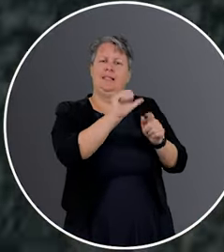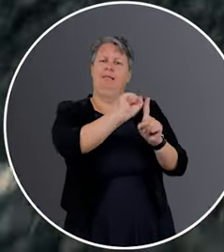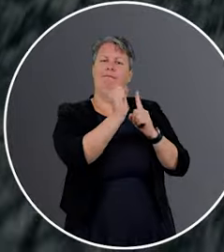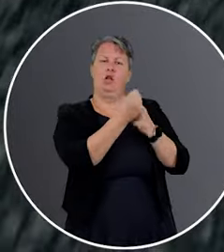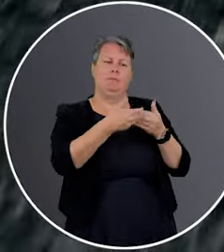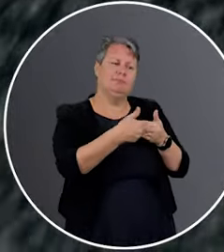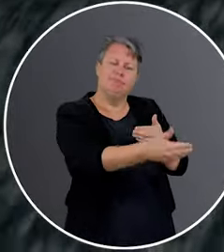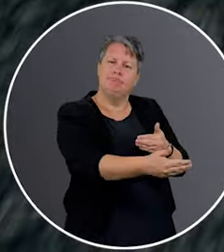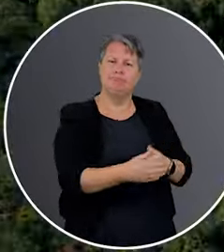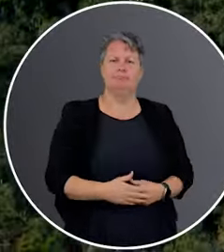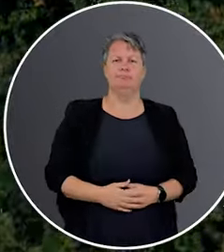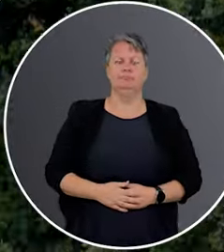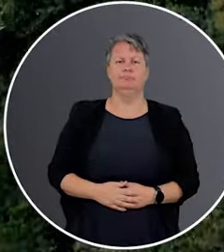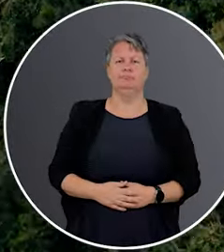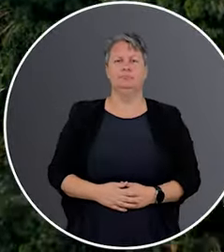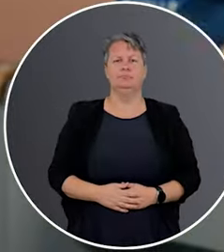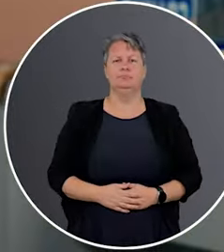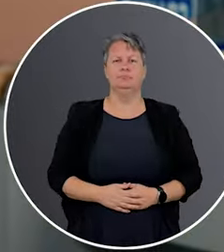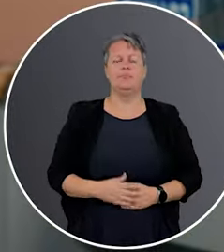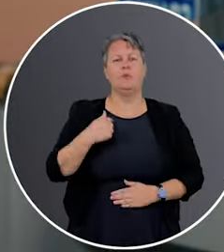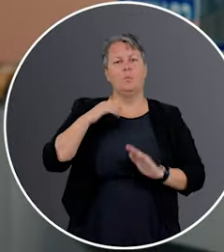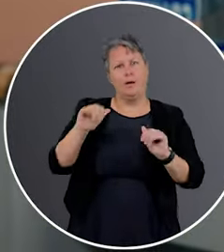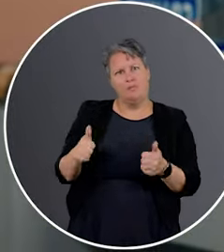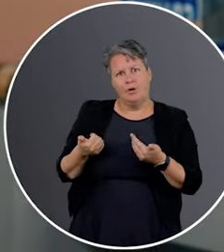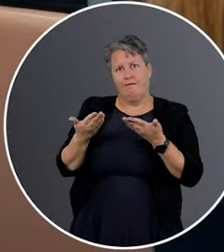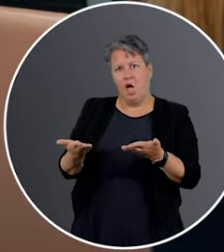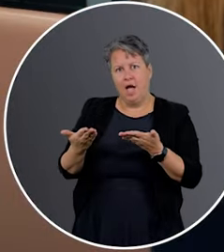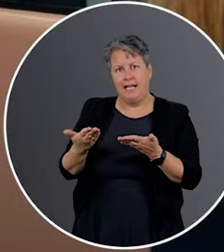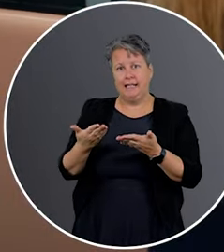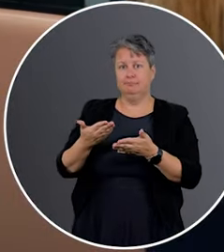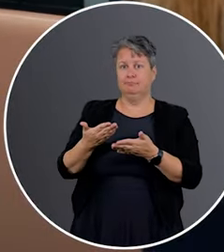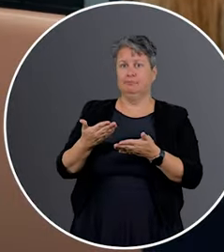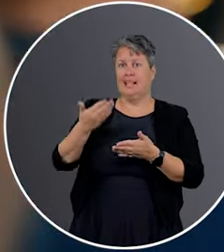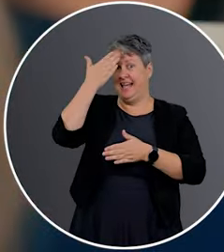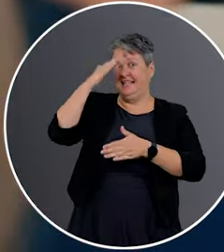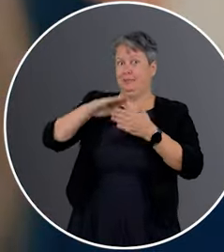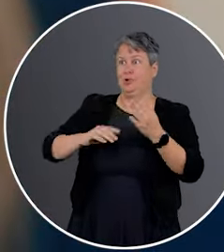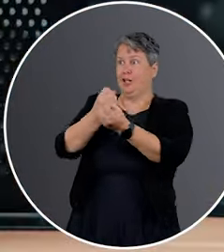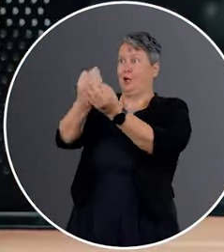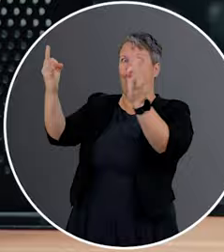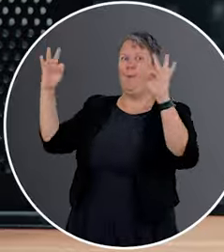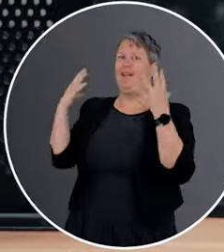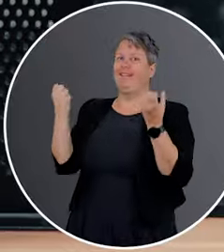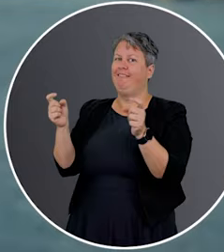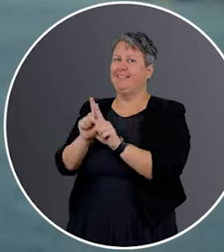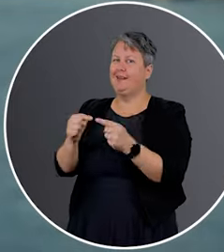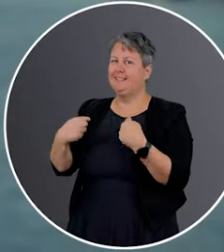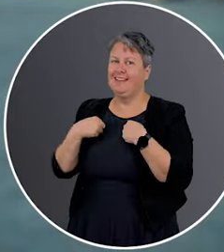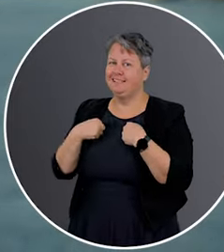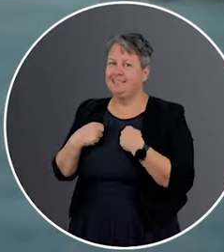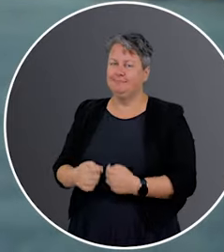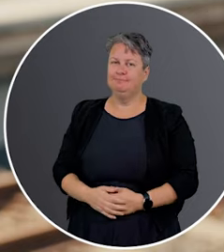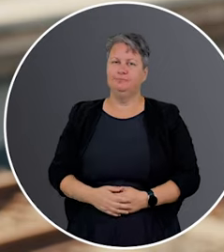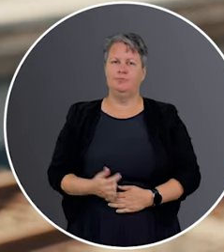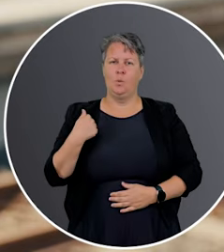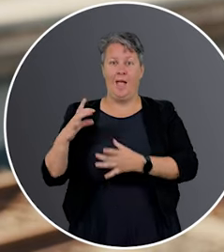we are providing an experience like no other we are